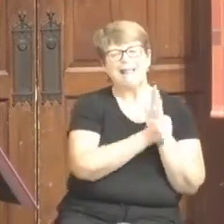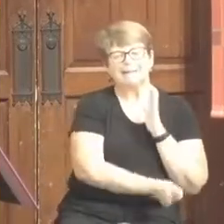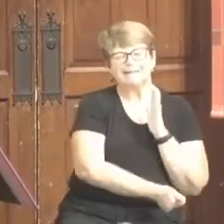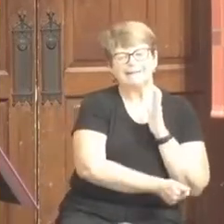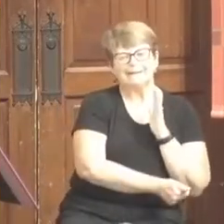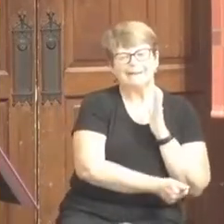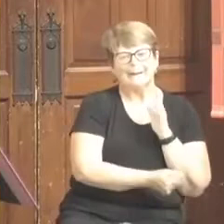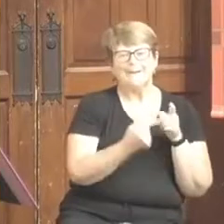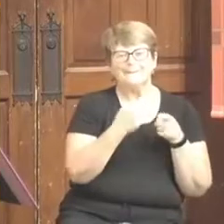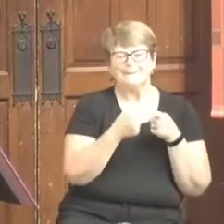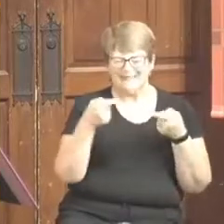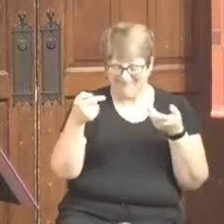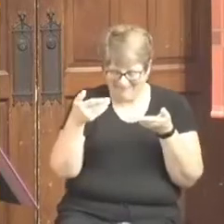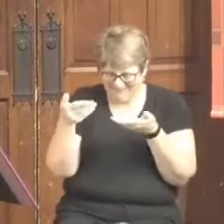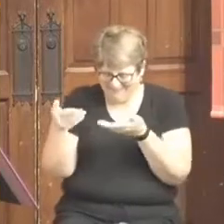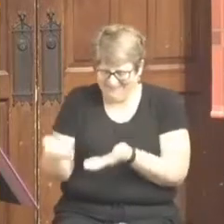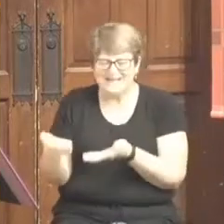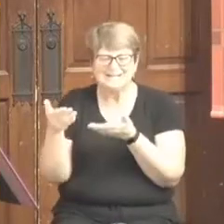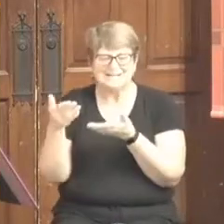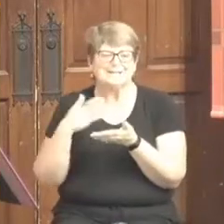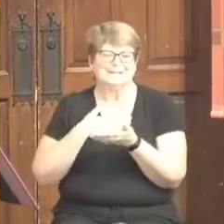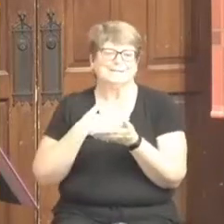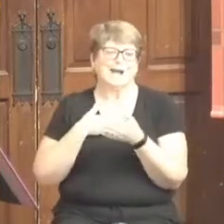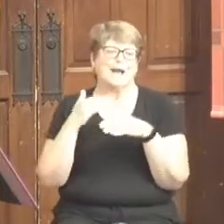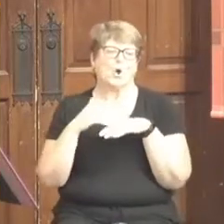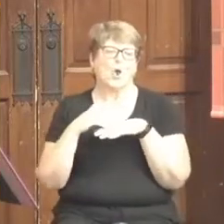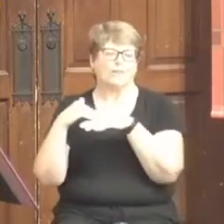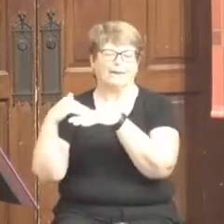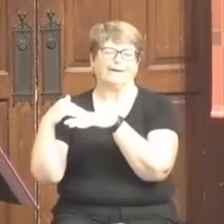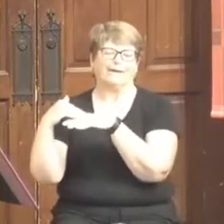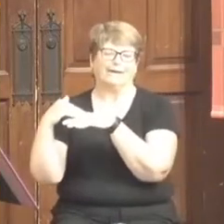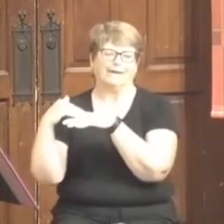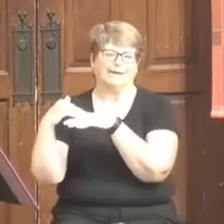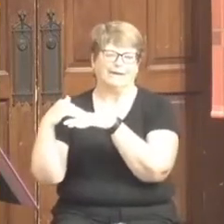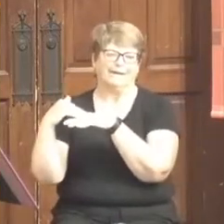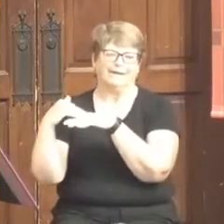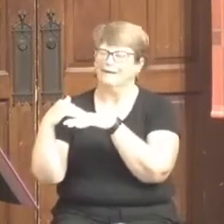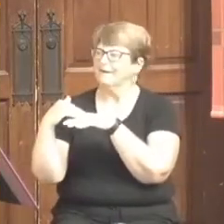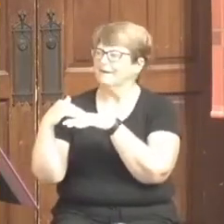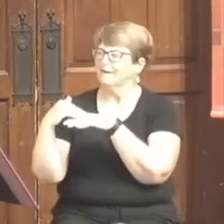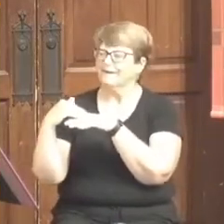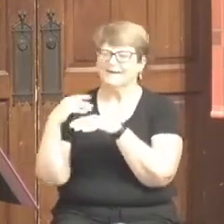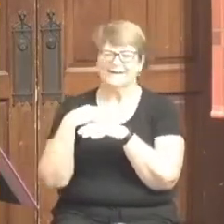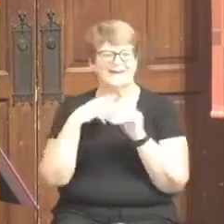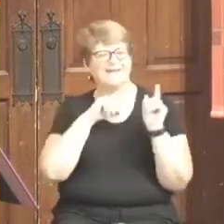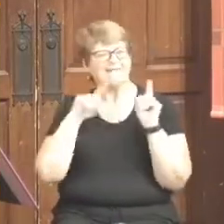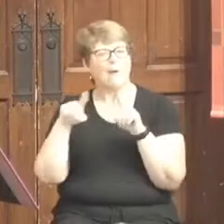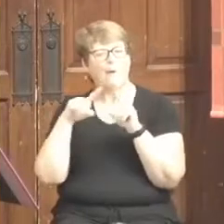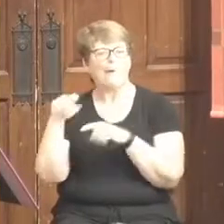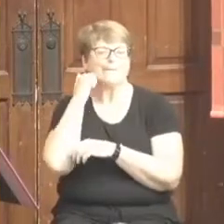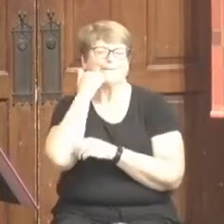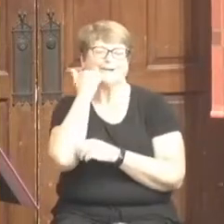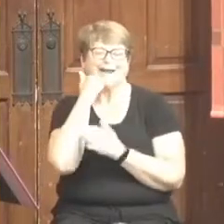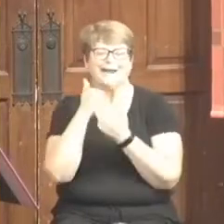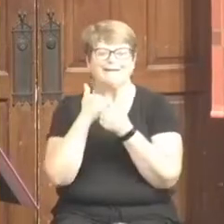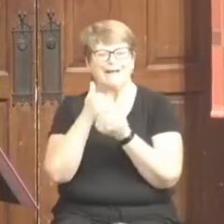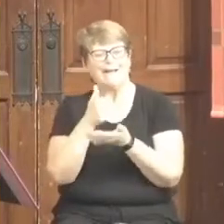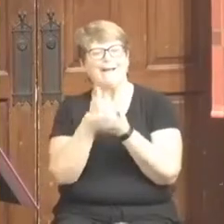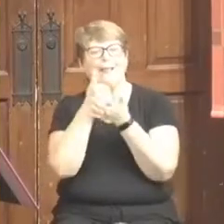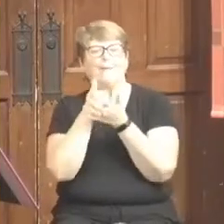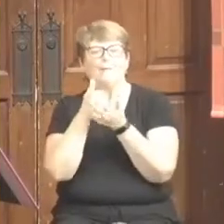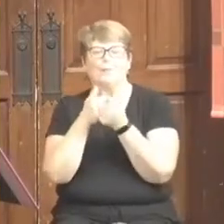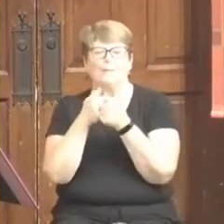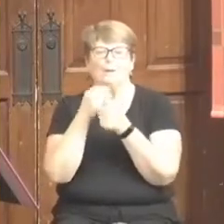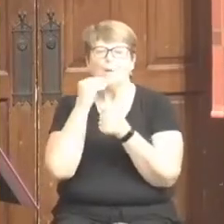But this is my calling. And he said, I come out, you know, every day and I help with the homeless ministry